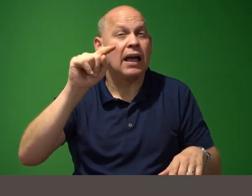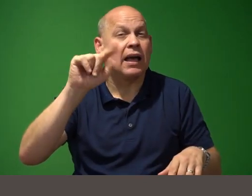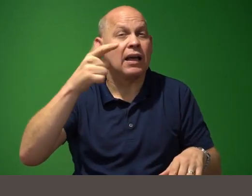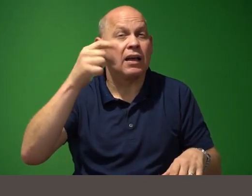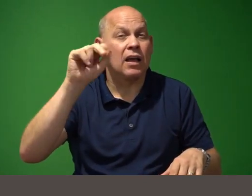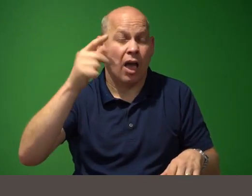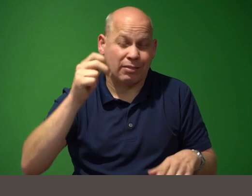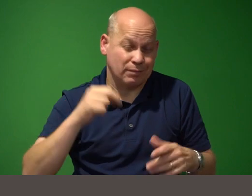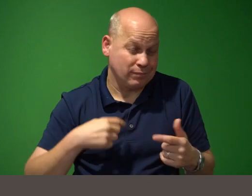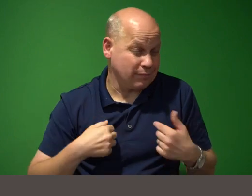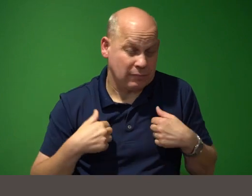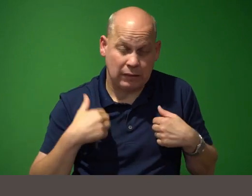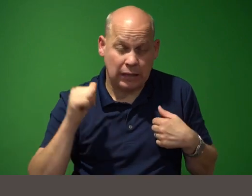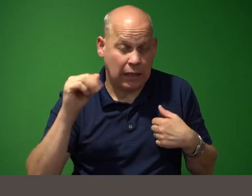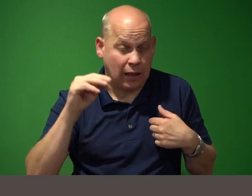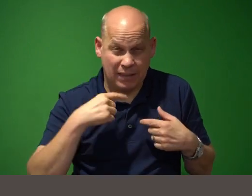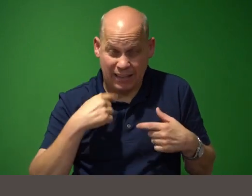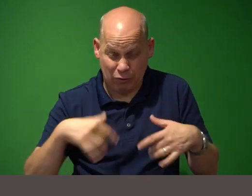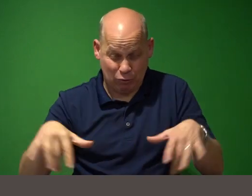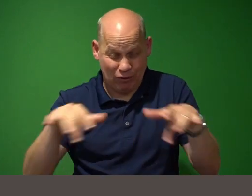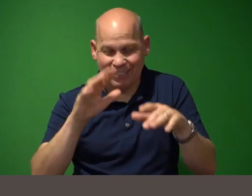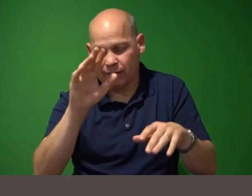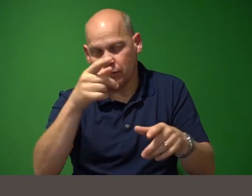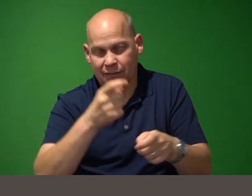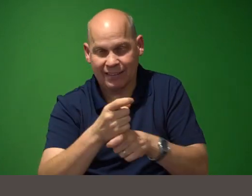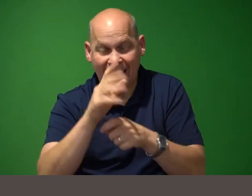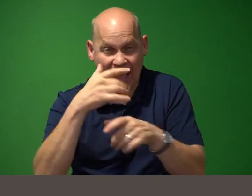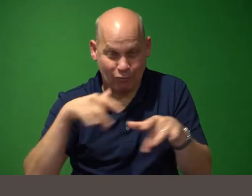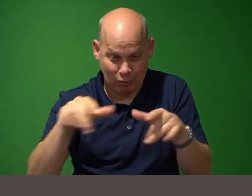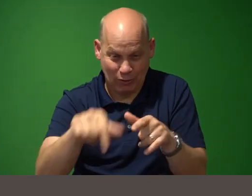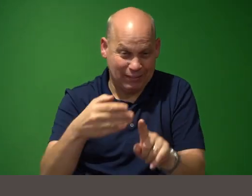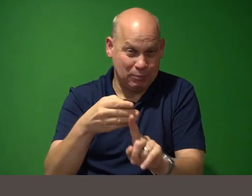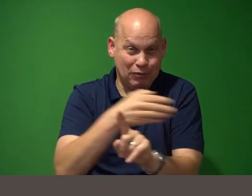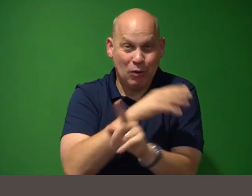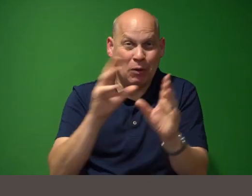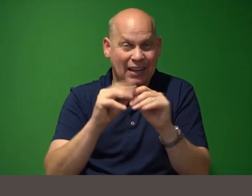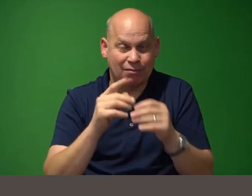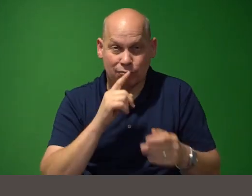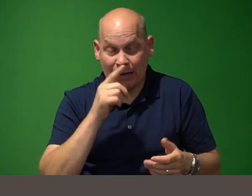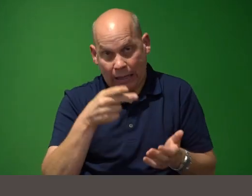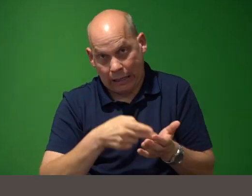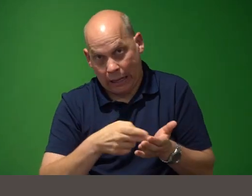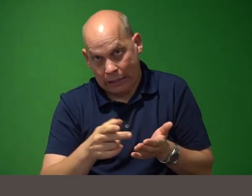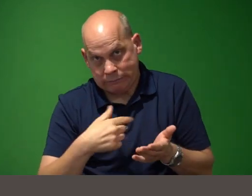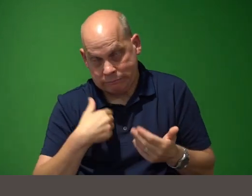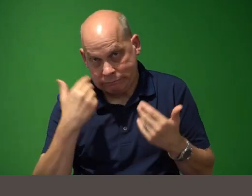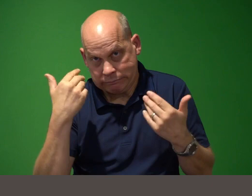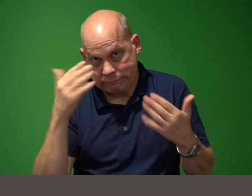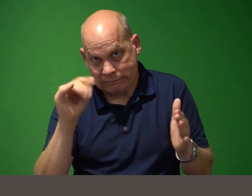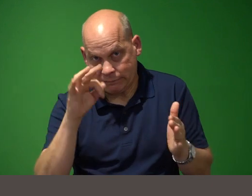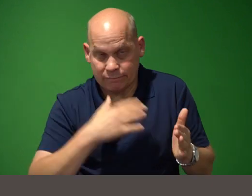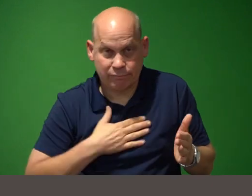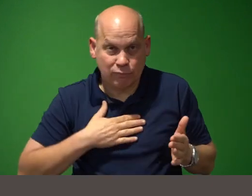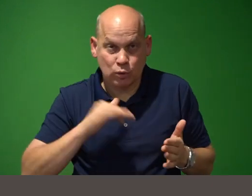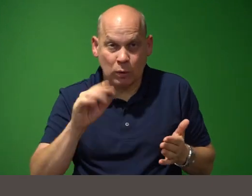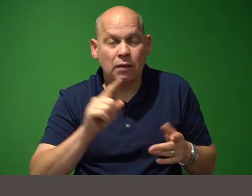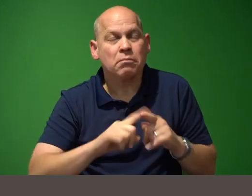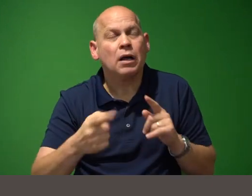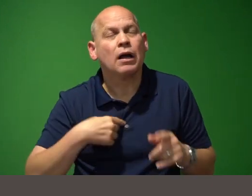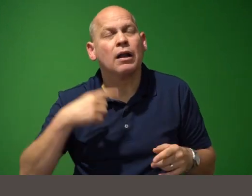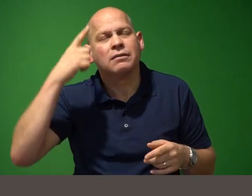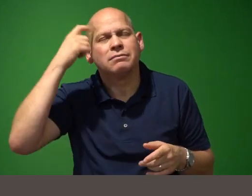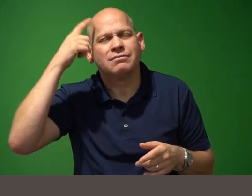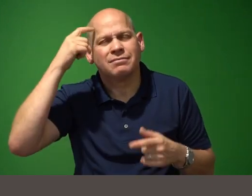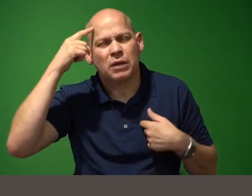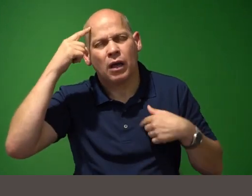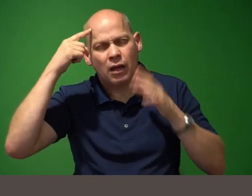recorded this before the conference so i don't actually know at this time if i will be enjoying it although i suspect i will i can make a good prediction about